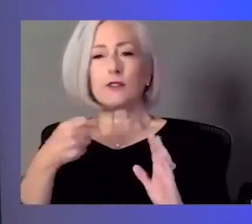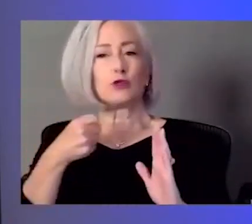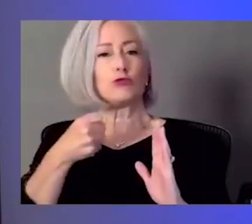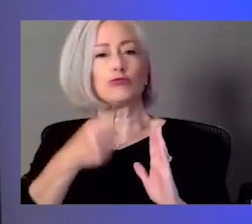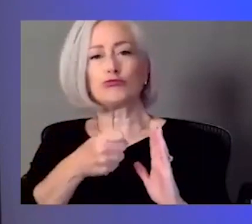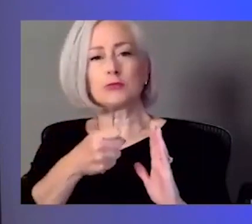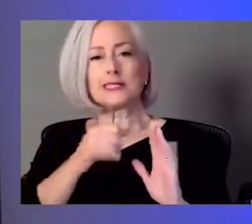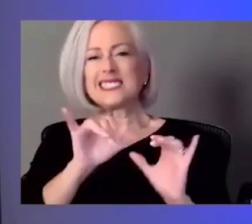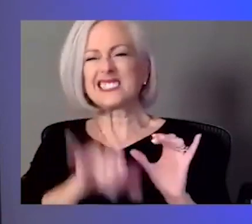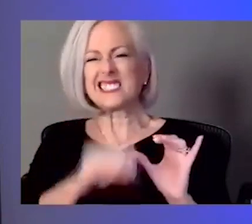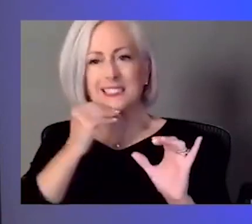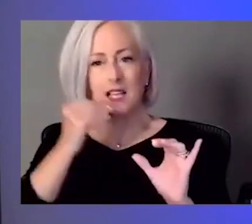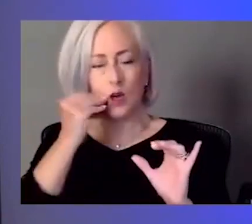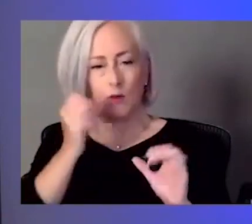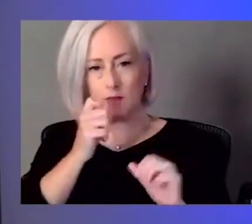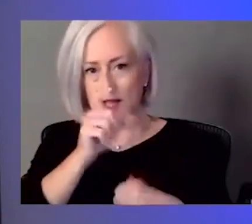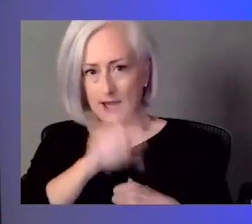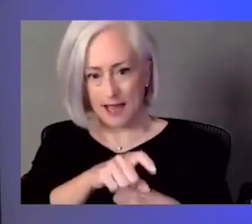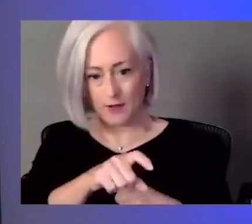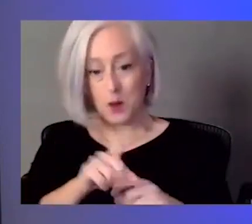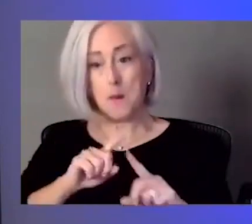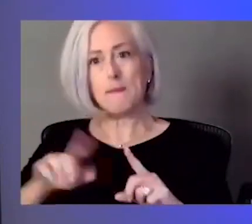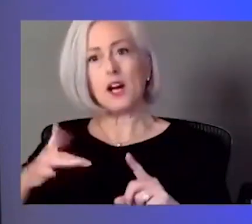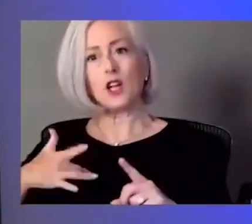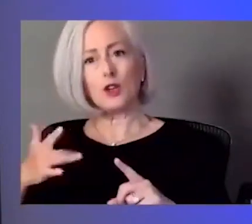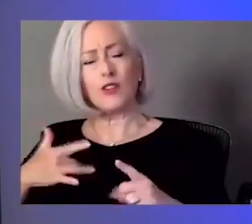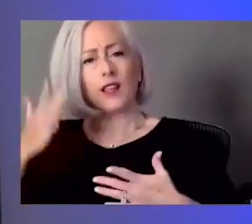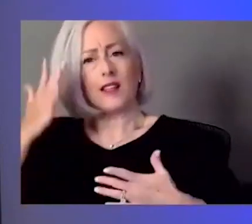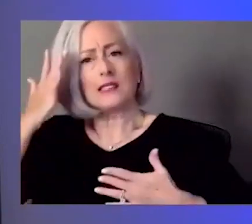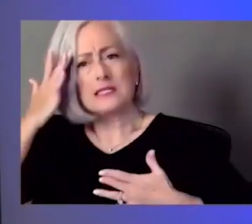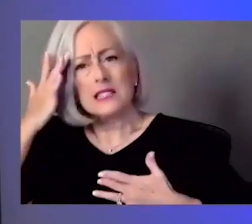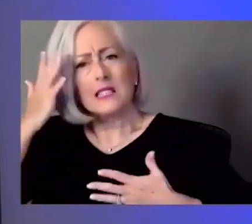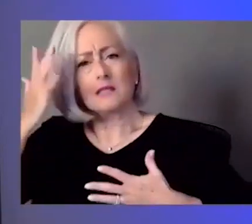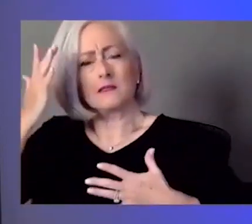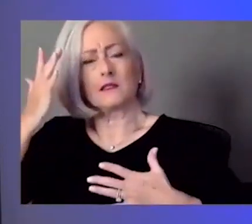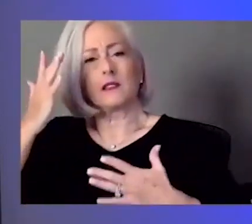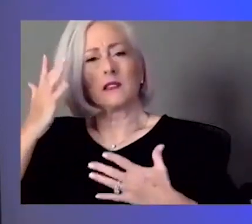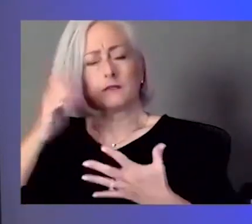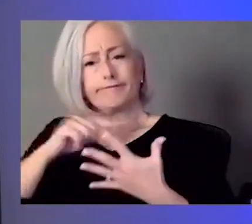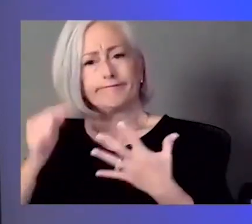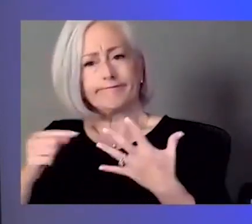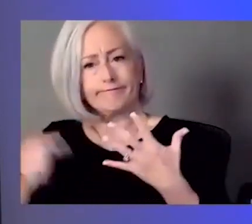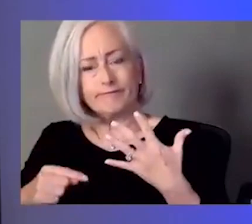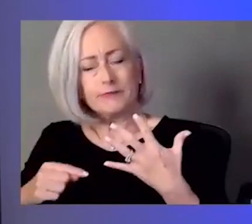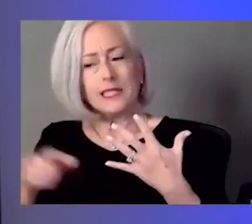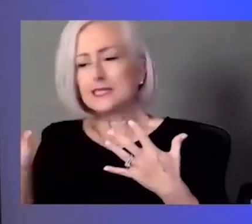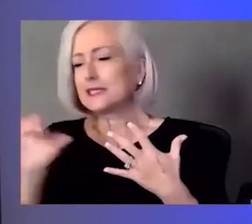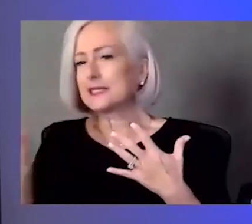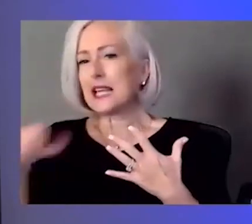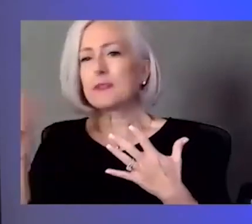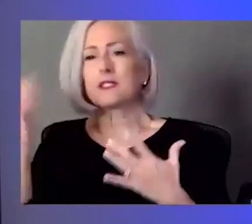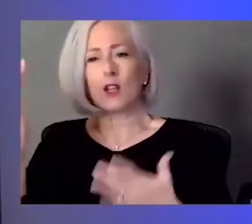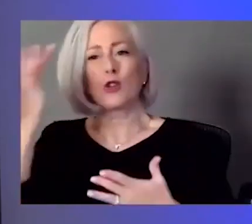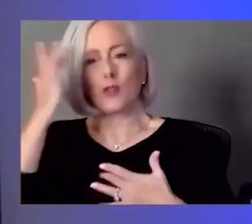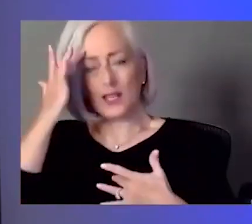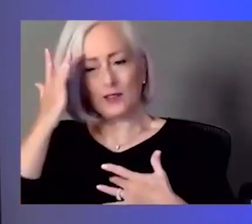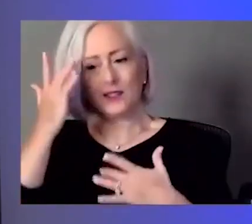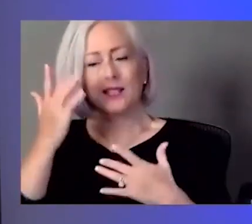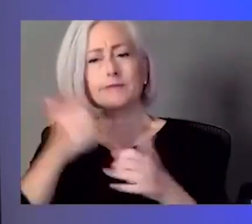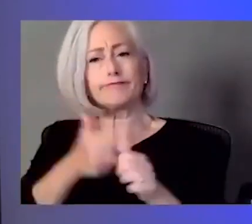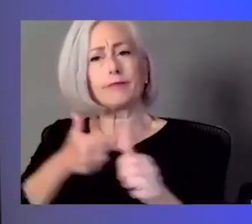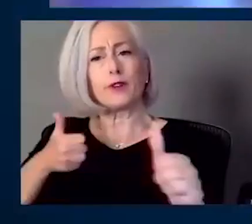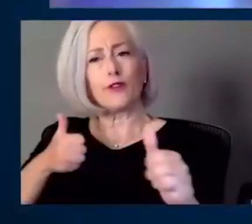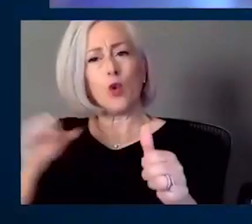are, um, having those symptoms, that it is, uh, just with any other illness, a good idea to, to keep away from other folks.